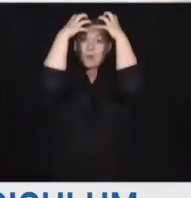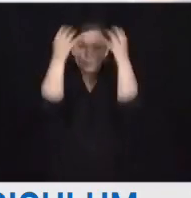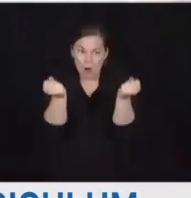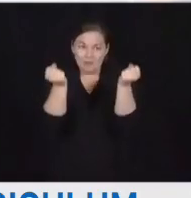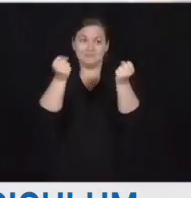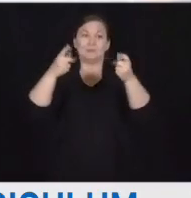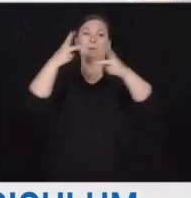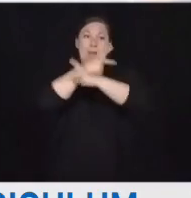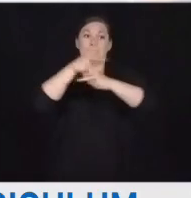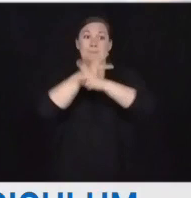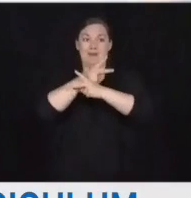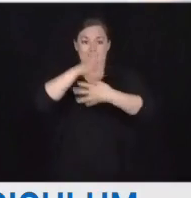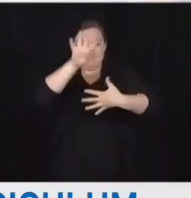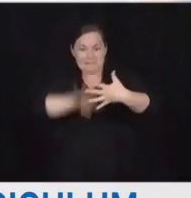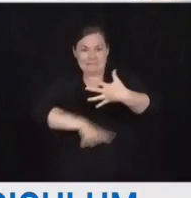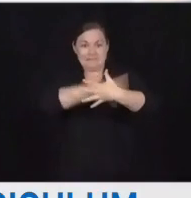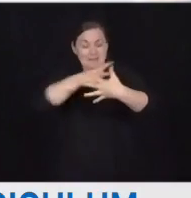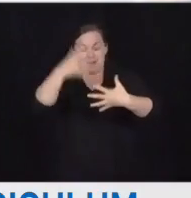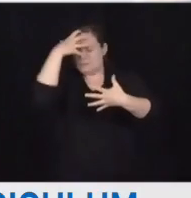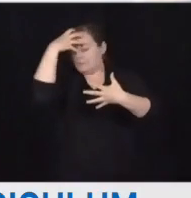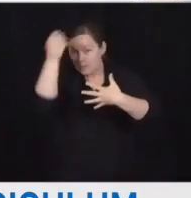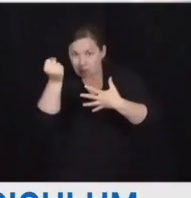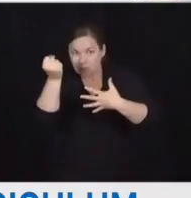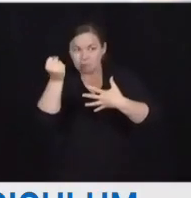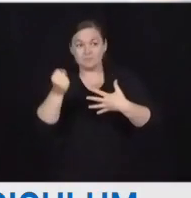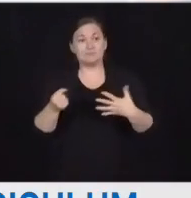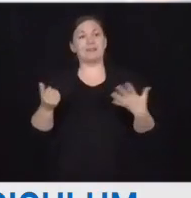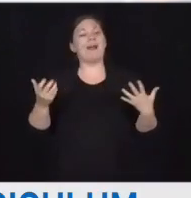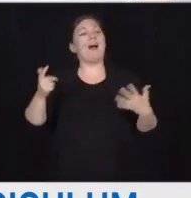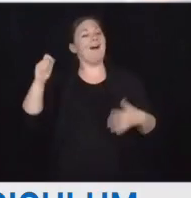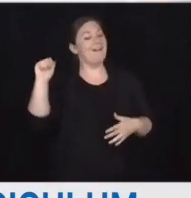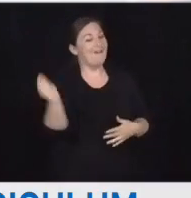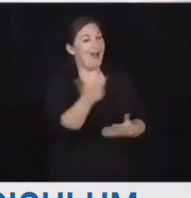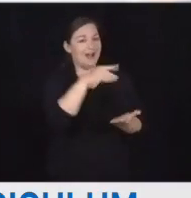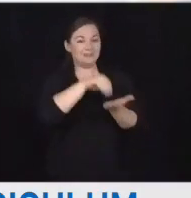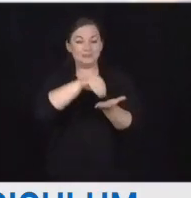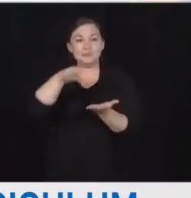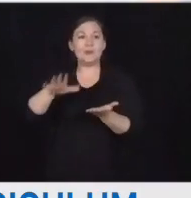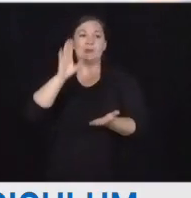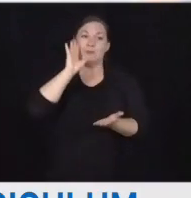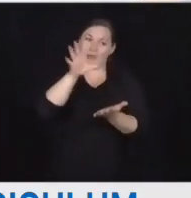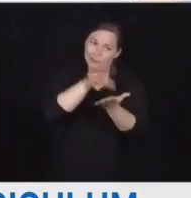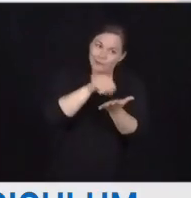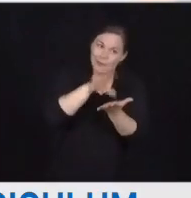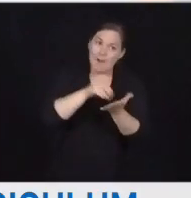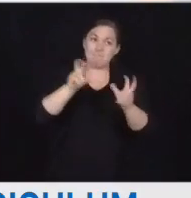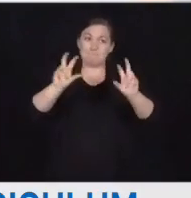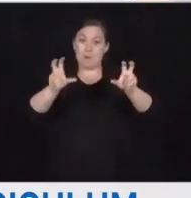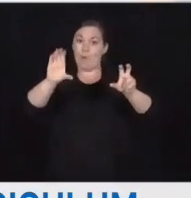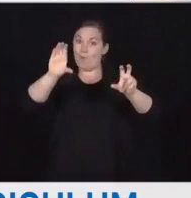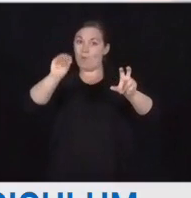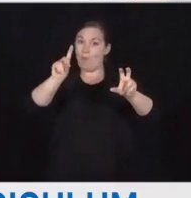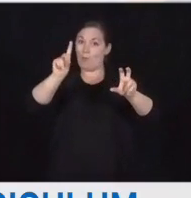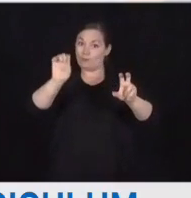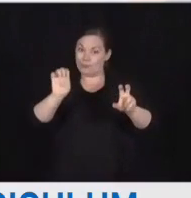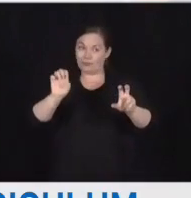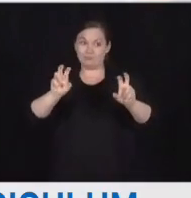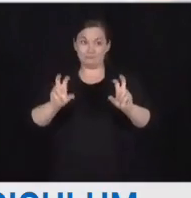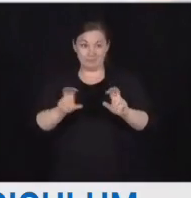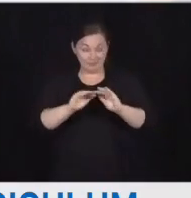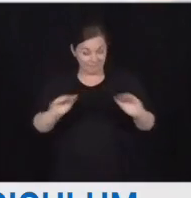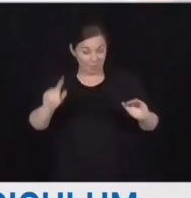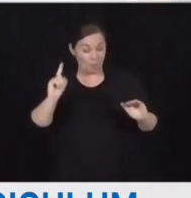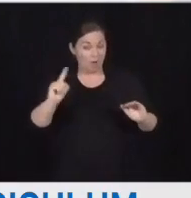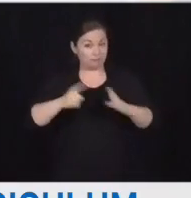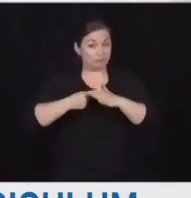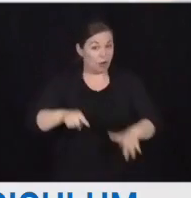connect math to everyday life, leaving the theory-based learning to the past. We know for a lot of students, math can also be challenging and